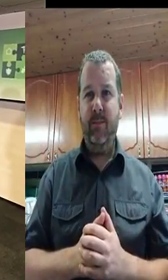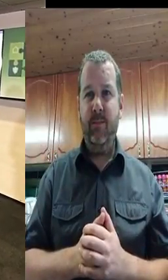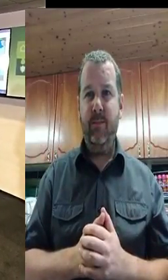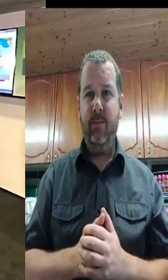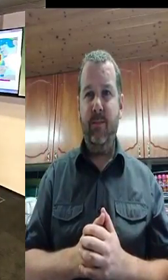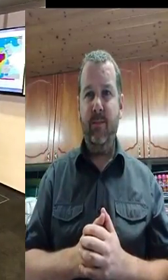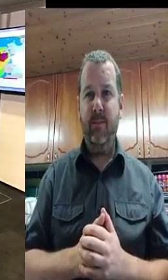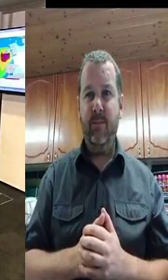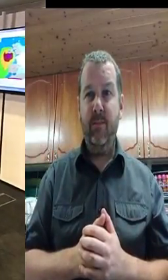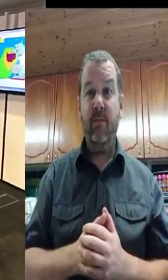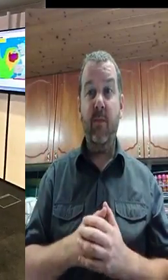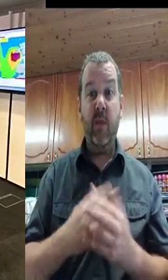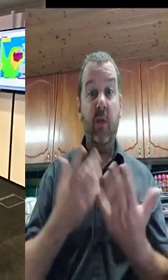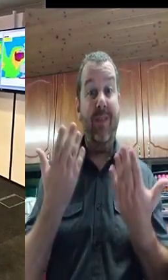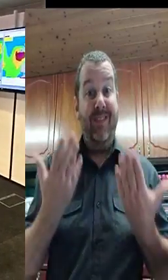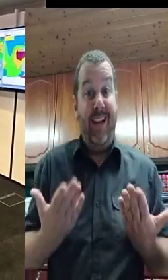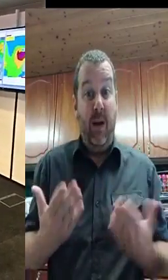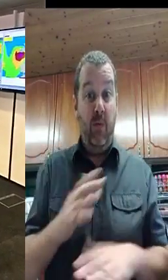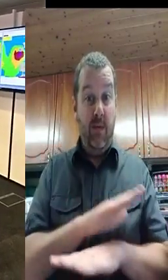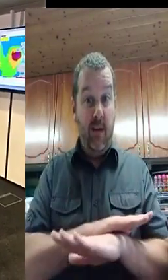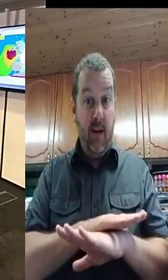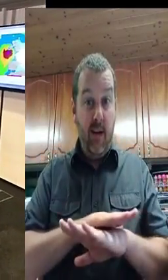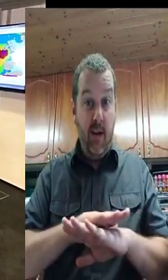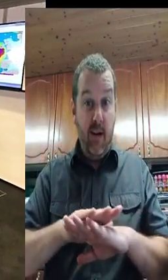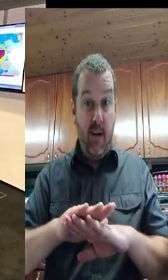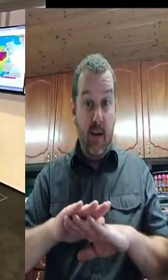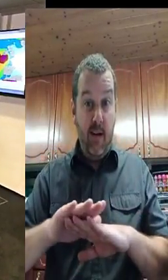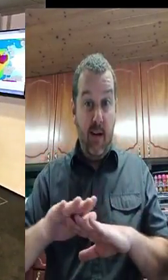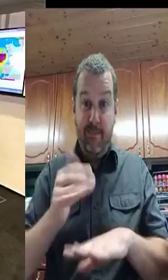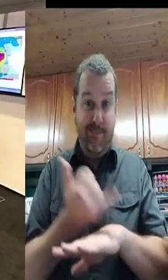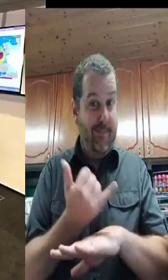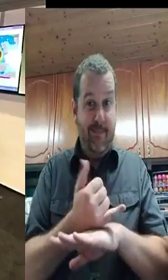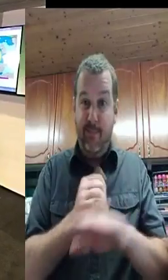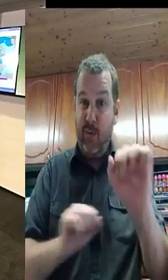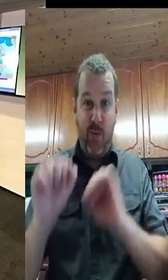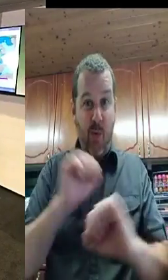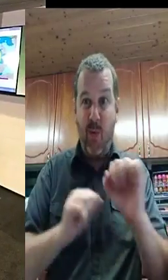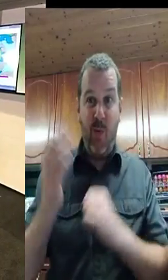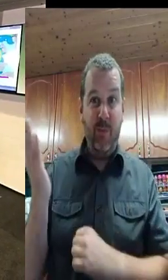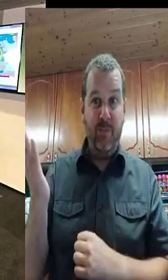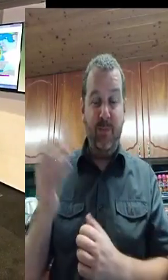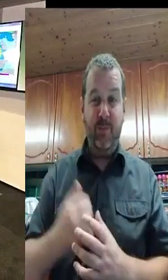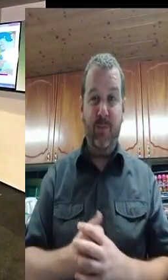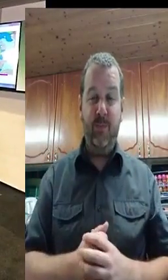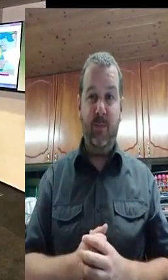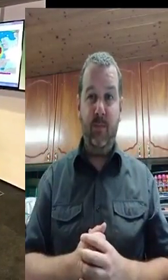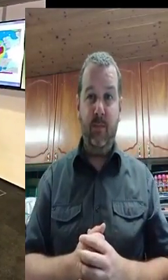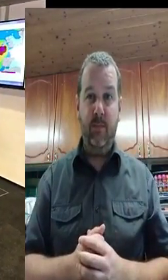coastal flooding at the very least. Say, on a swathe from Kerry over to